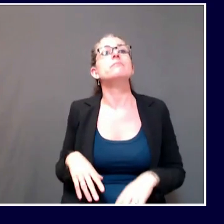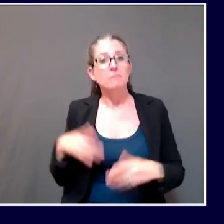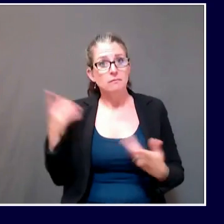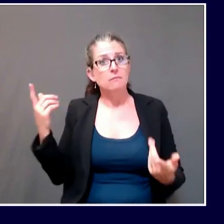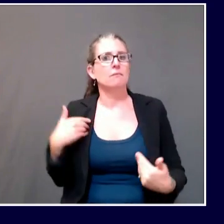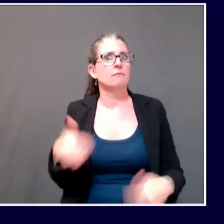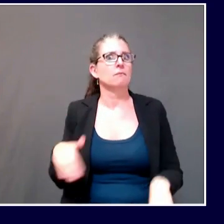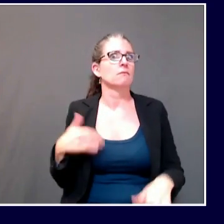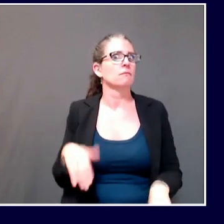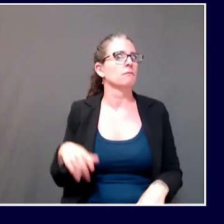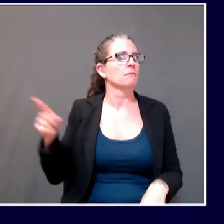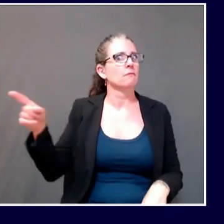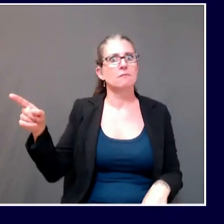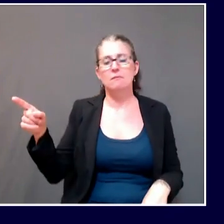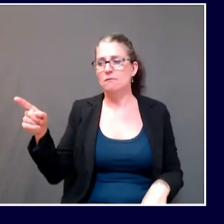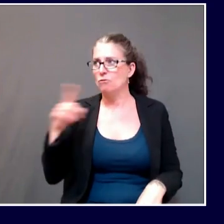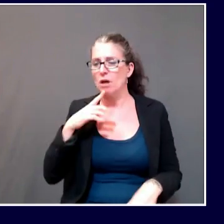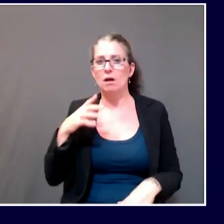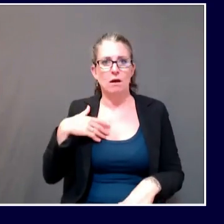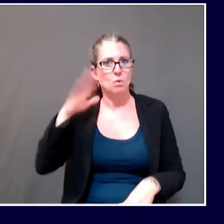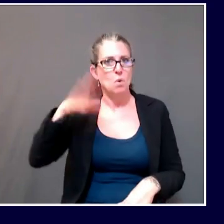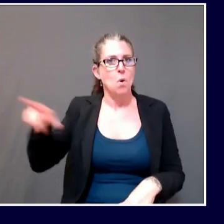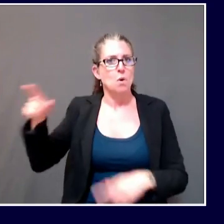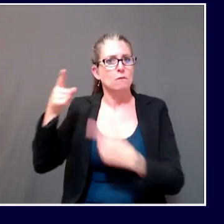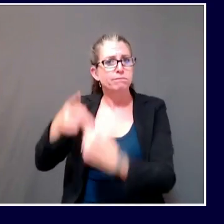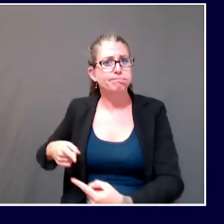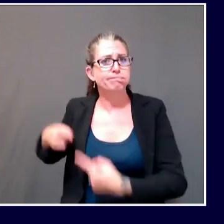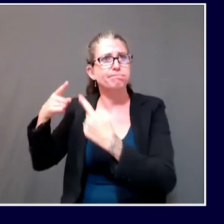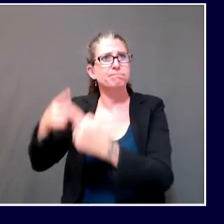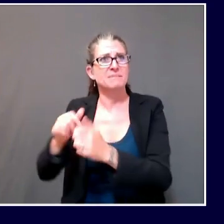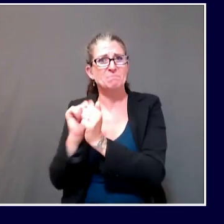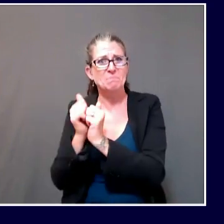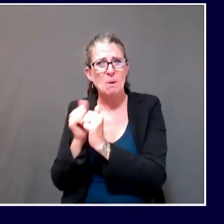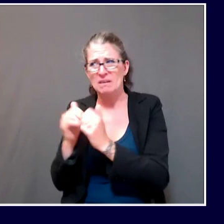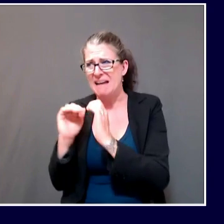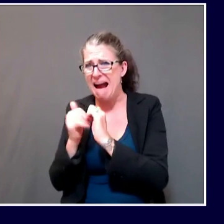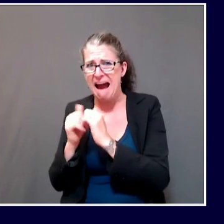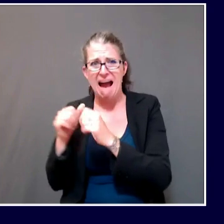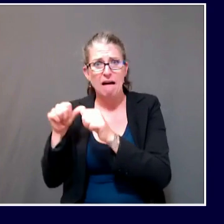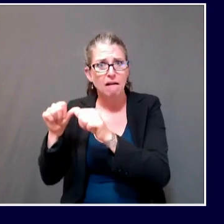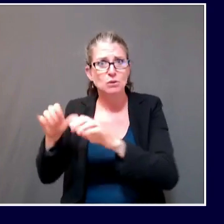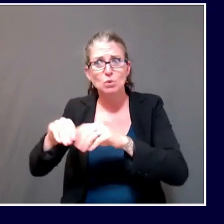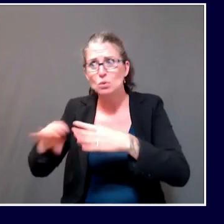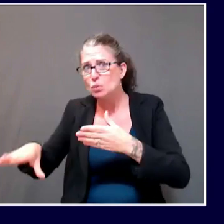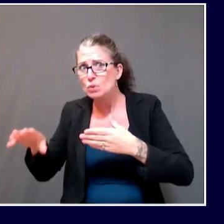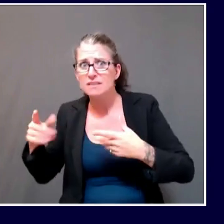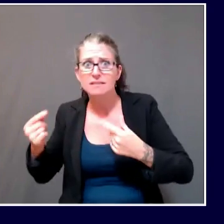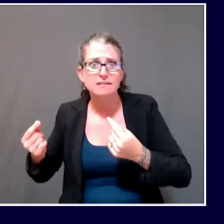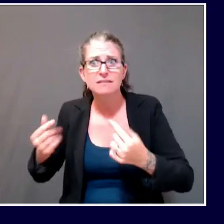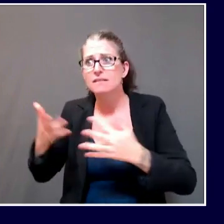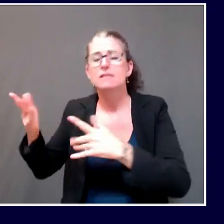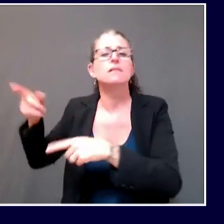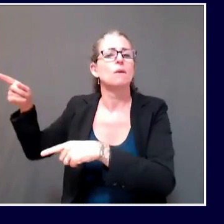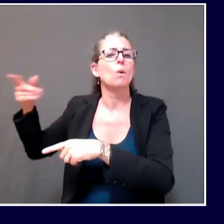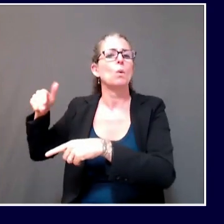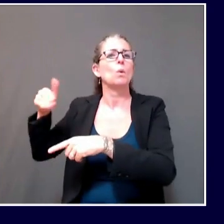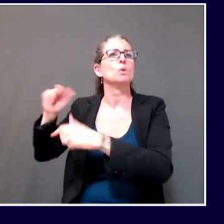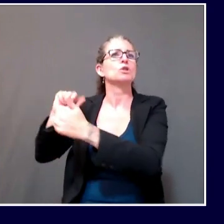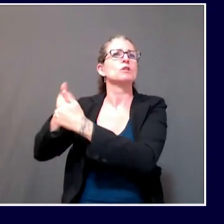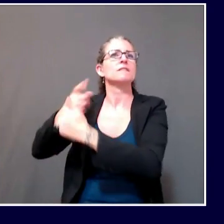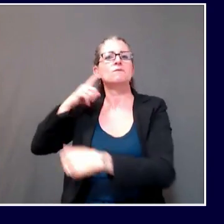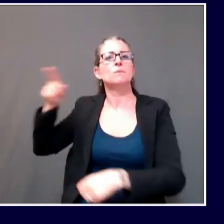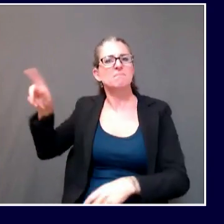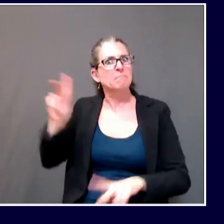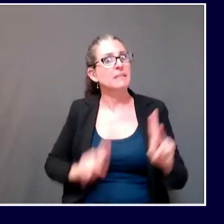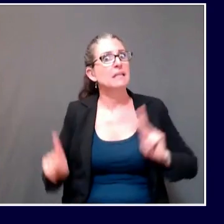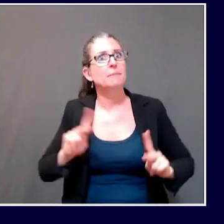sports in the midst of this pandemic. We share many Mainers' passion for promoting physical activity safely and we are